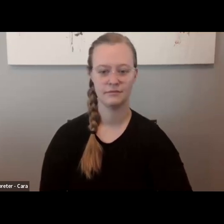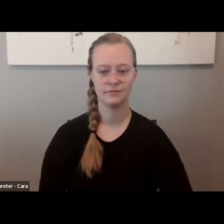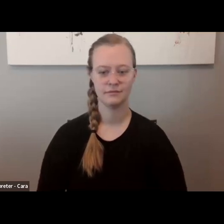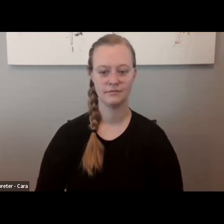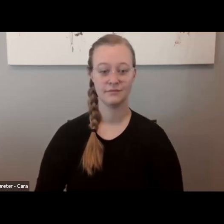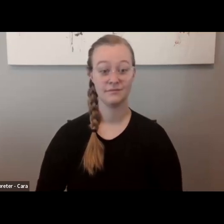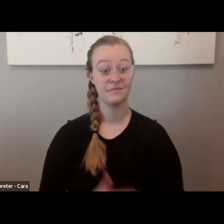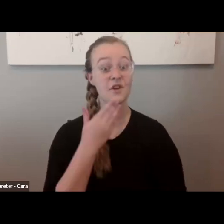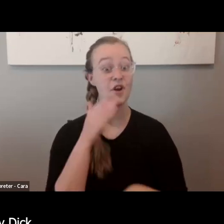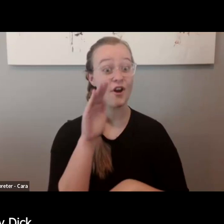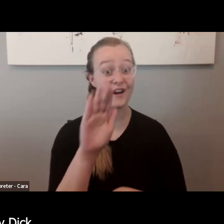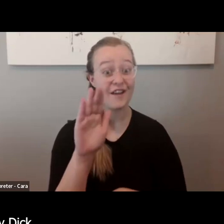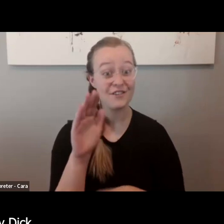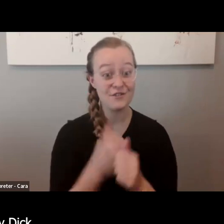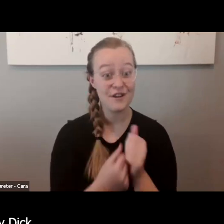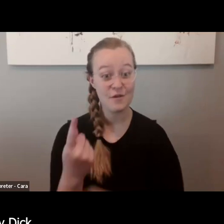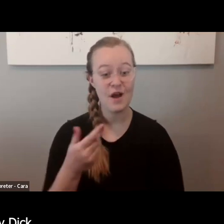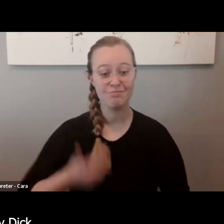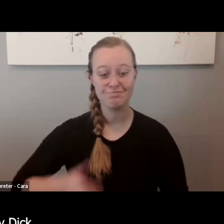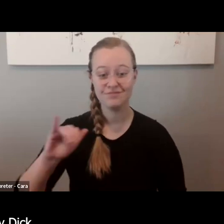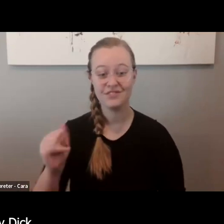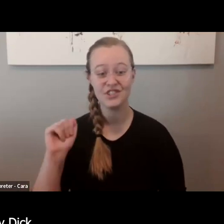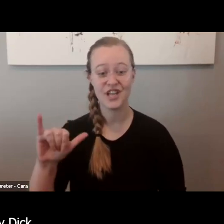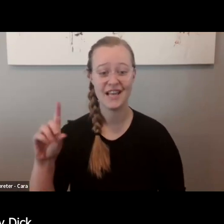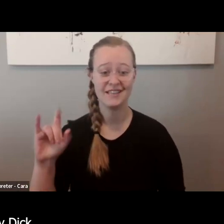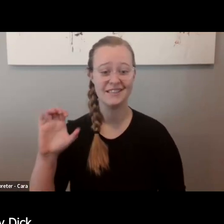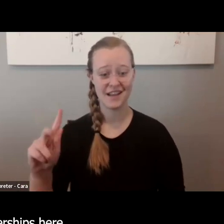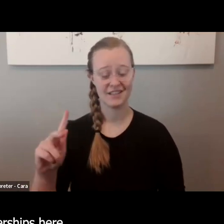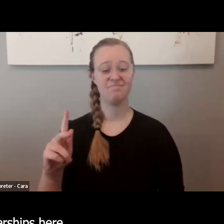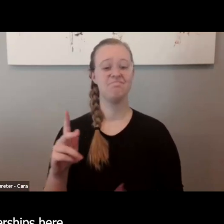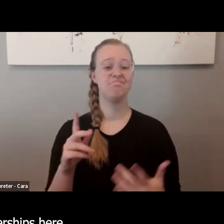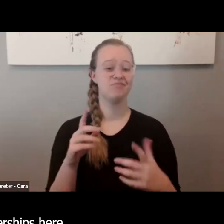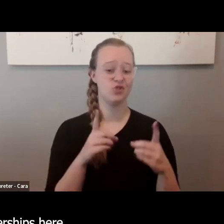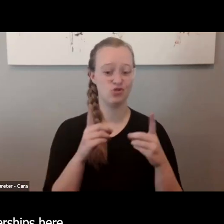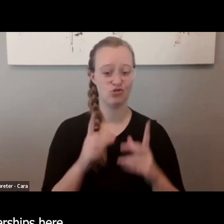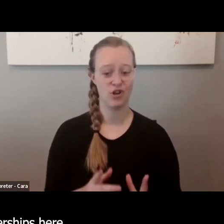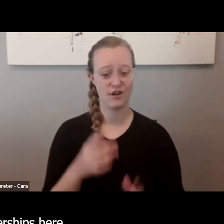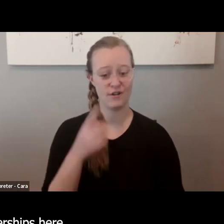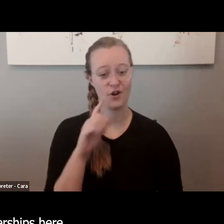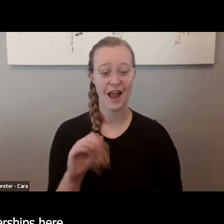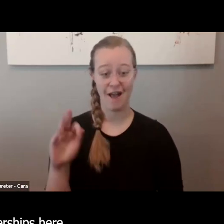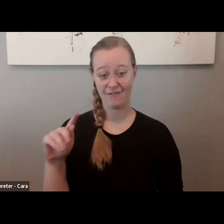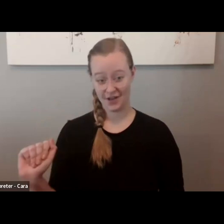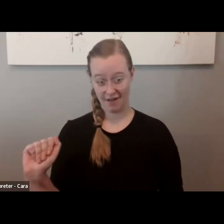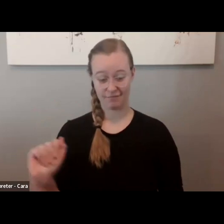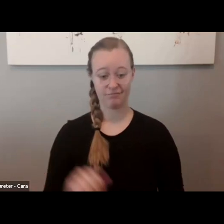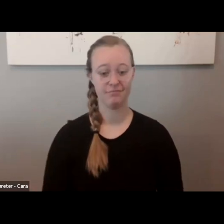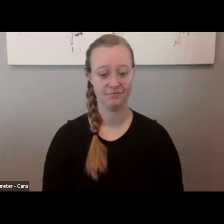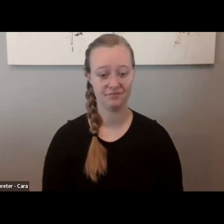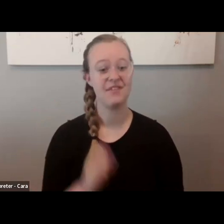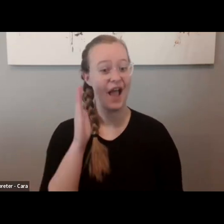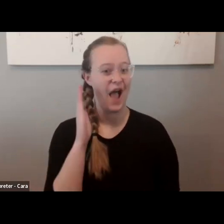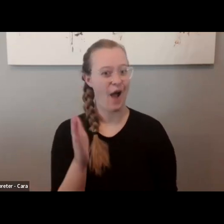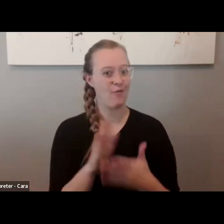Good afternoon, everyone. My name is Jay Dick, and I'm the Senior Director of Equitable Advocacy and Partnerships here at Americans for the Arts, and I'll be your